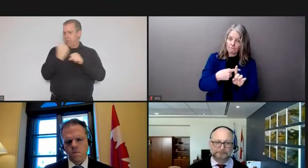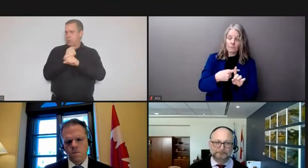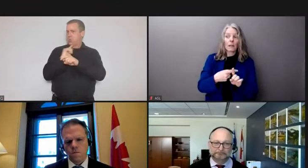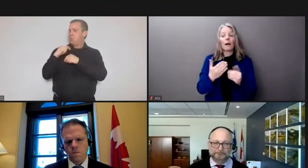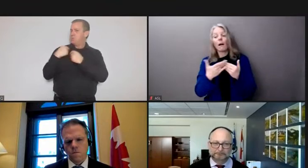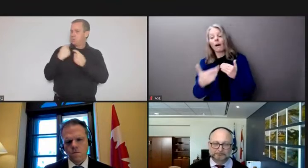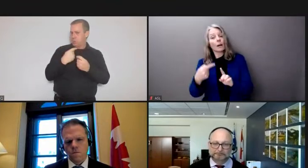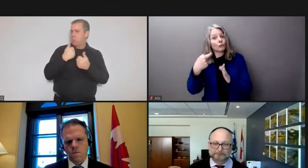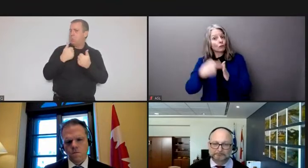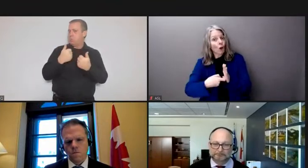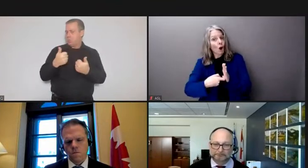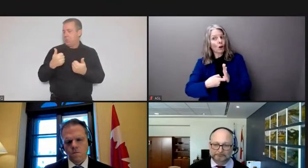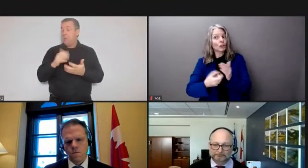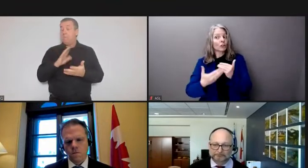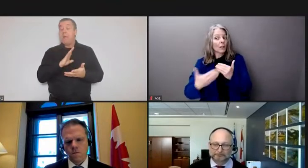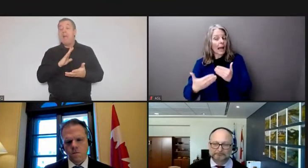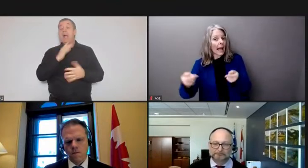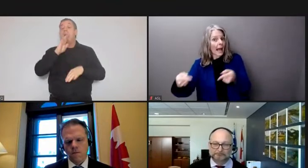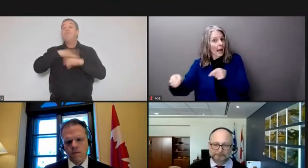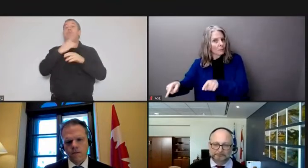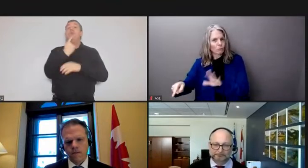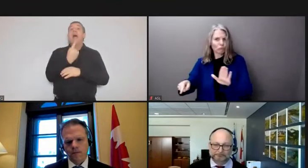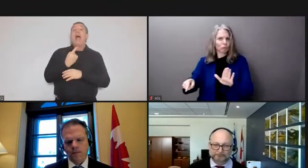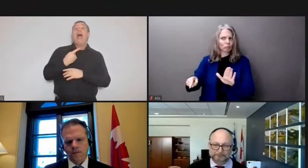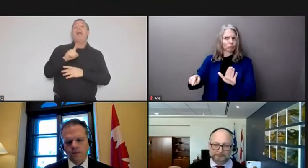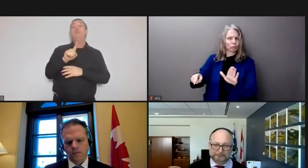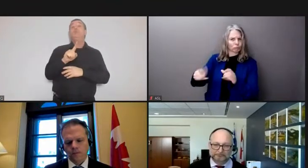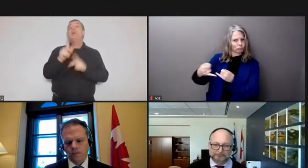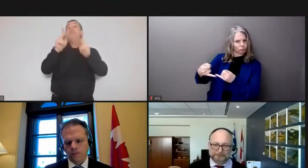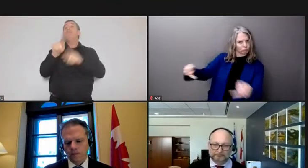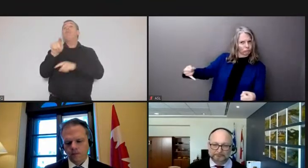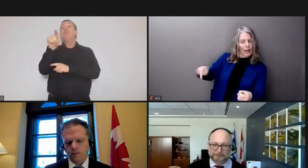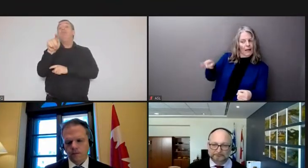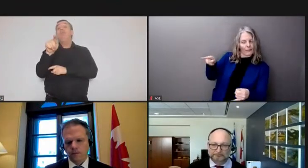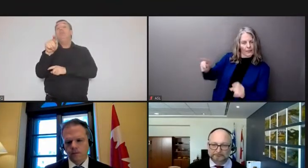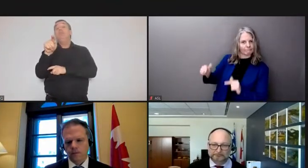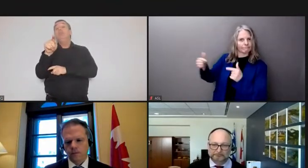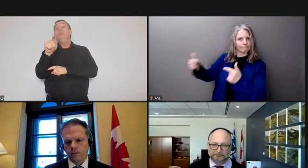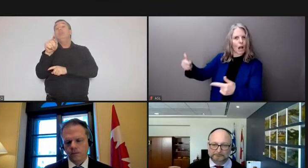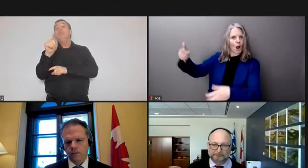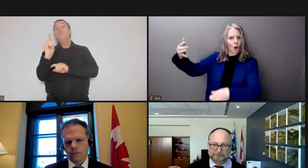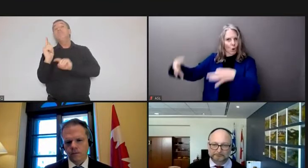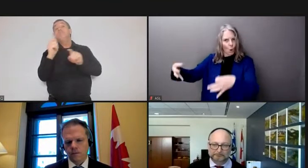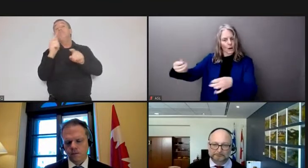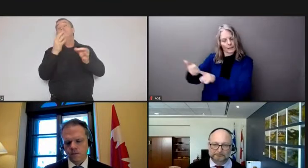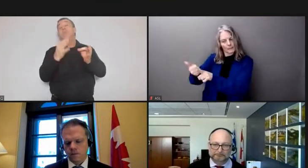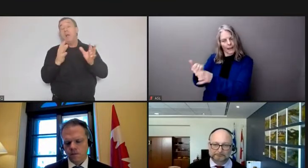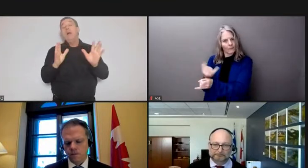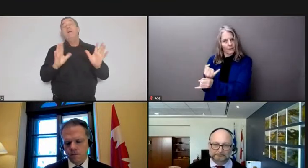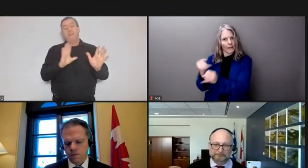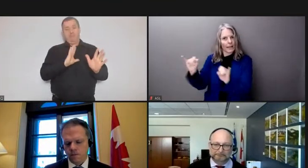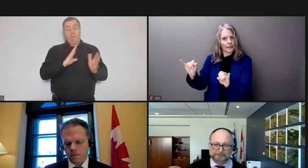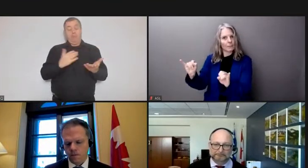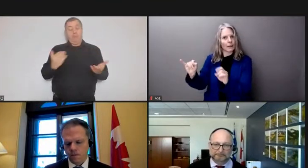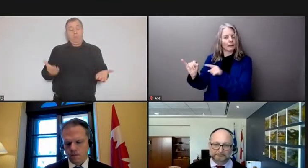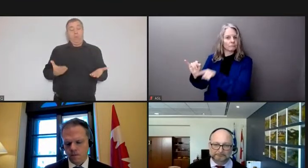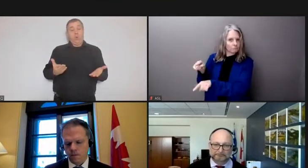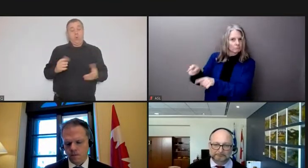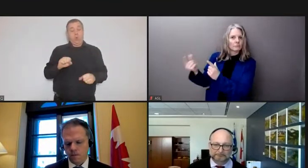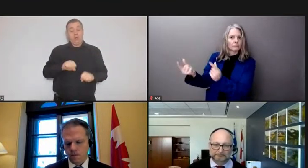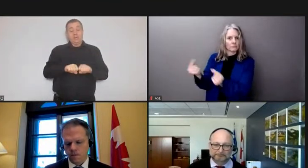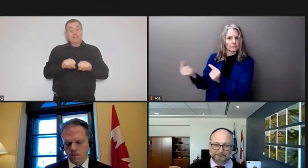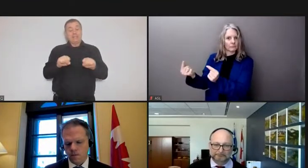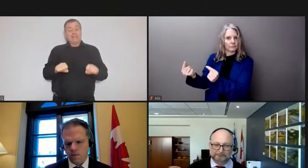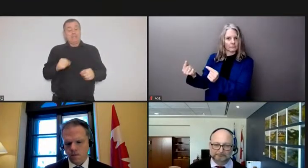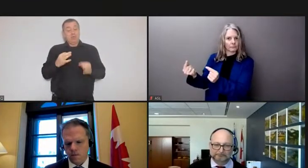we have an independent judiciary who will make those decisions adjudications right from the beginning to the end